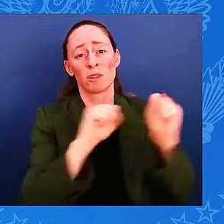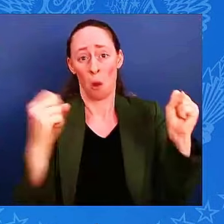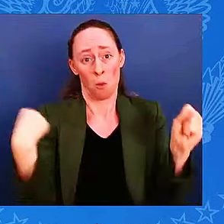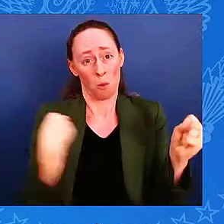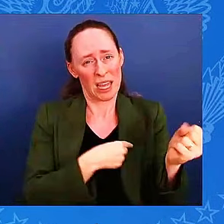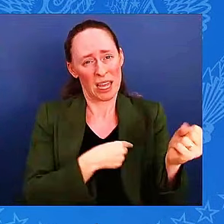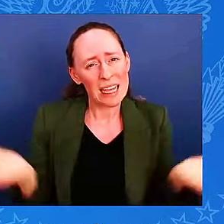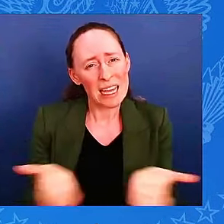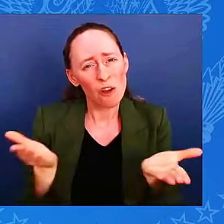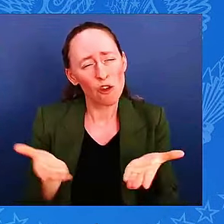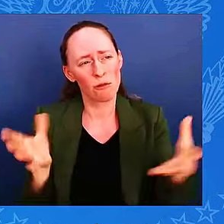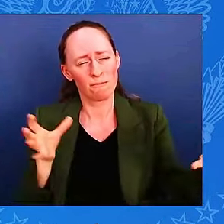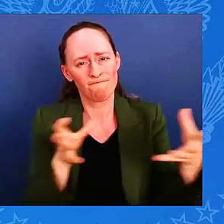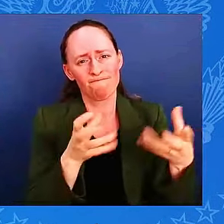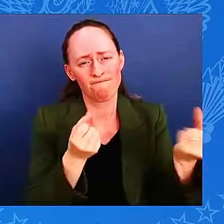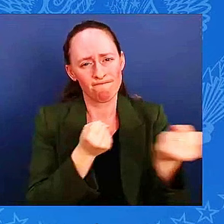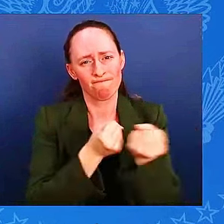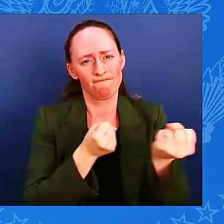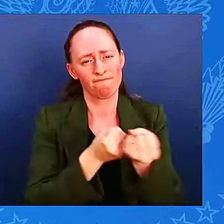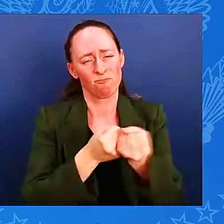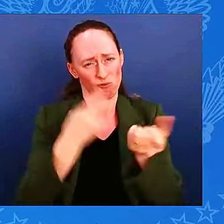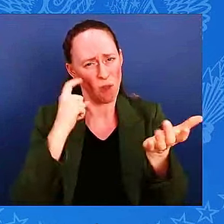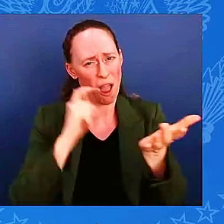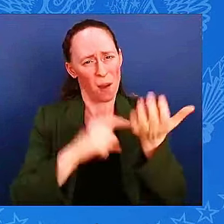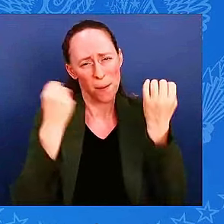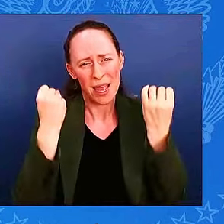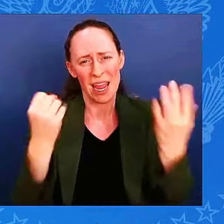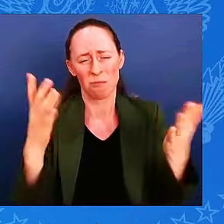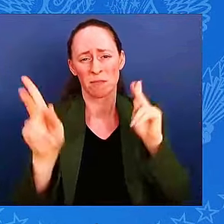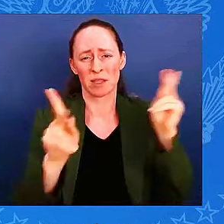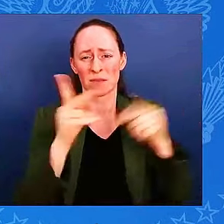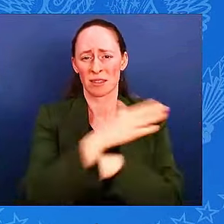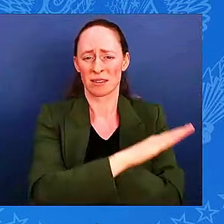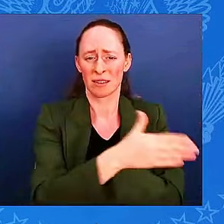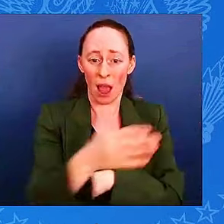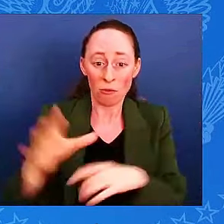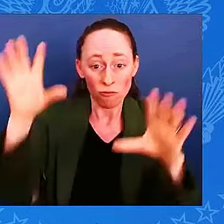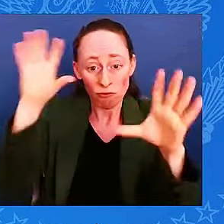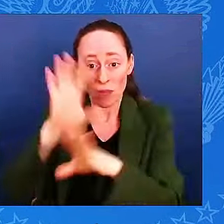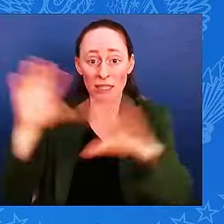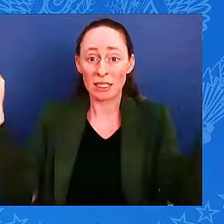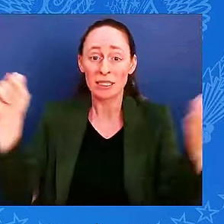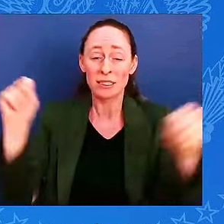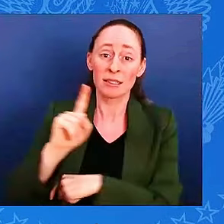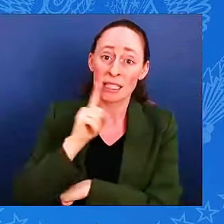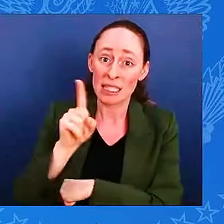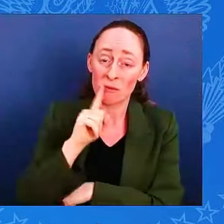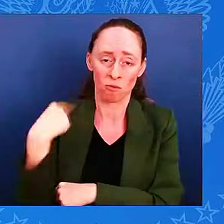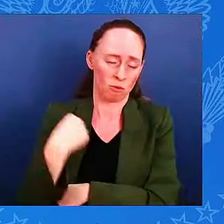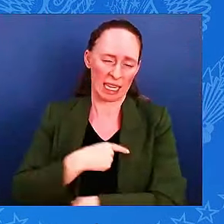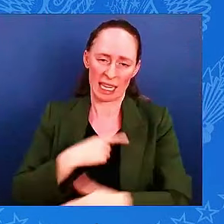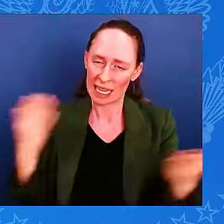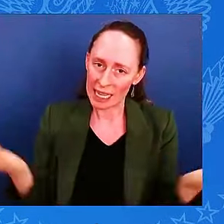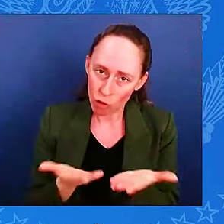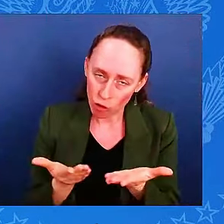your side to help Ukraine make the most of it. Thank you all very much. Thank you.